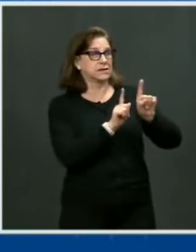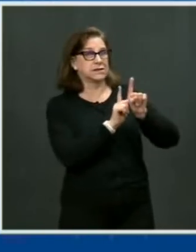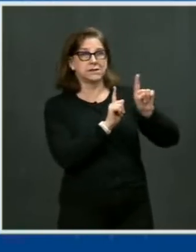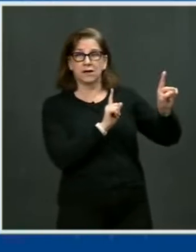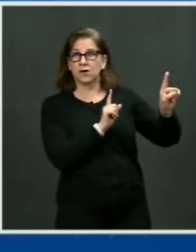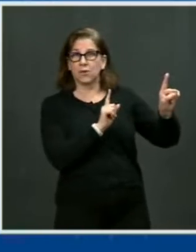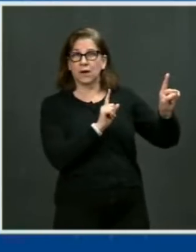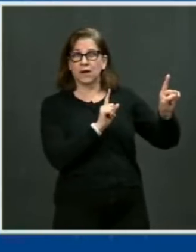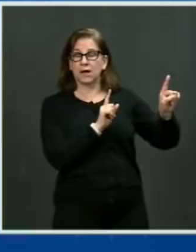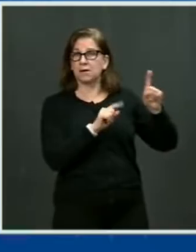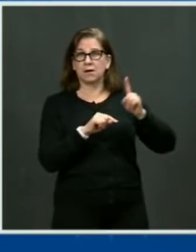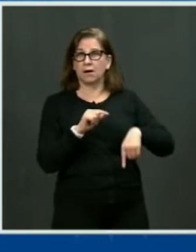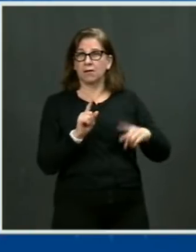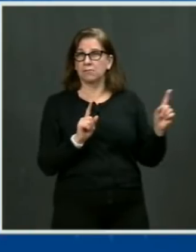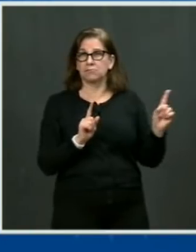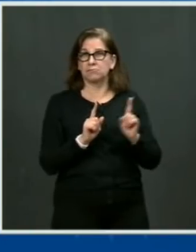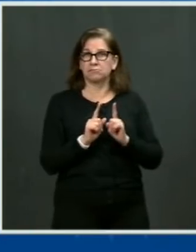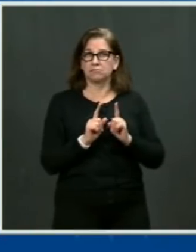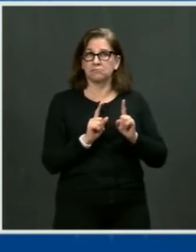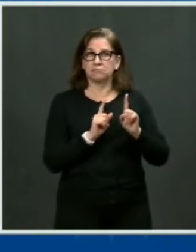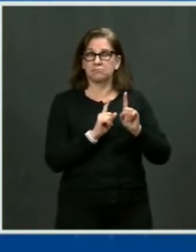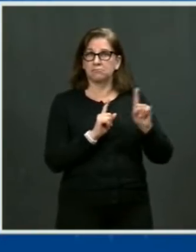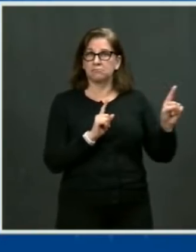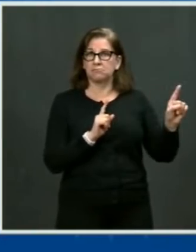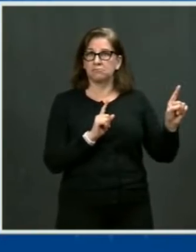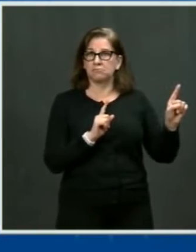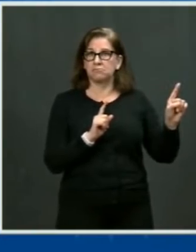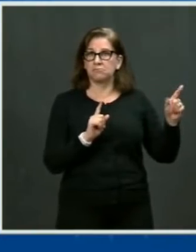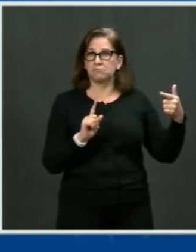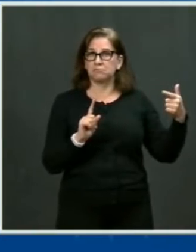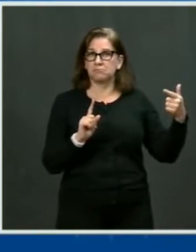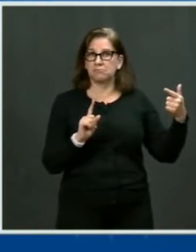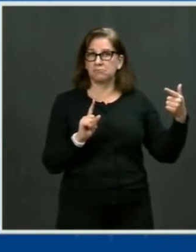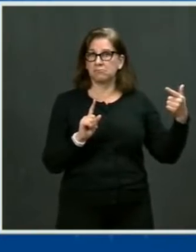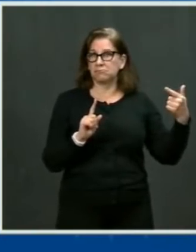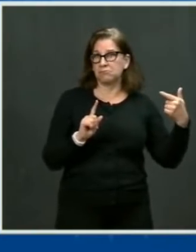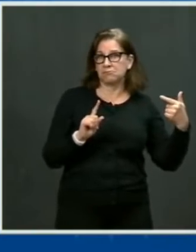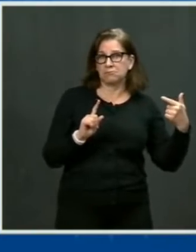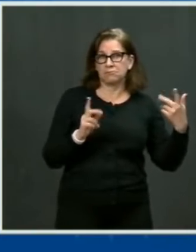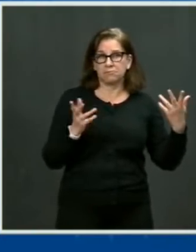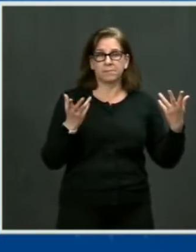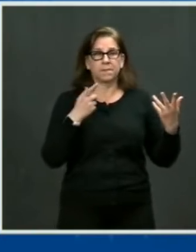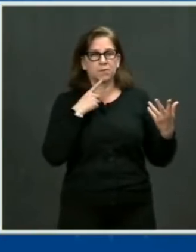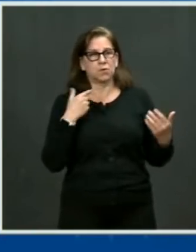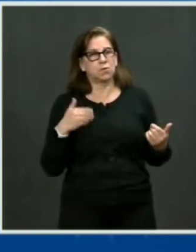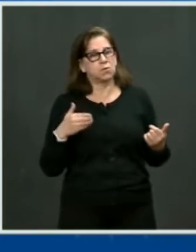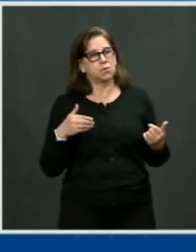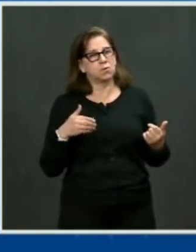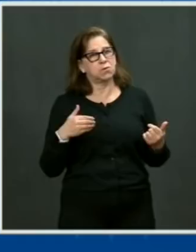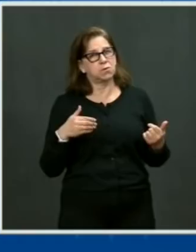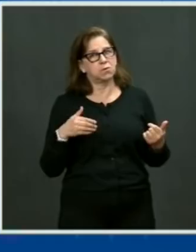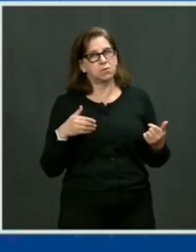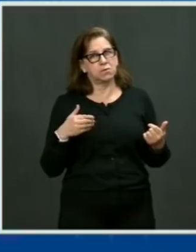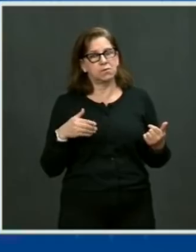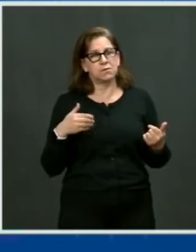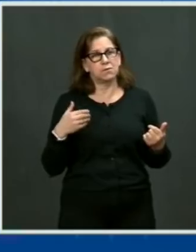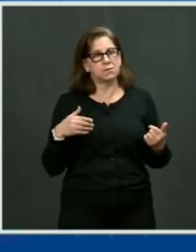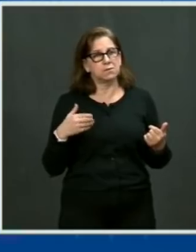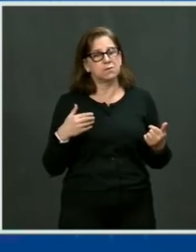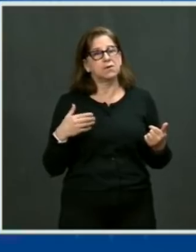these are some of the best tools we have right now to prevent gun violence and save lives. But all these bills,